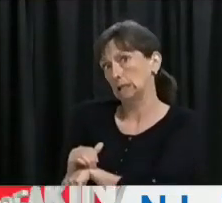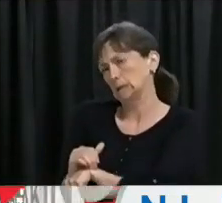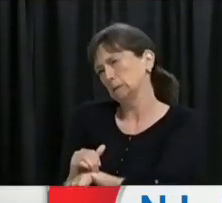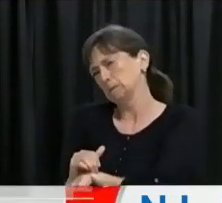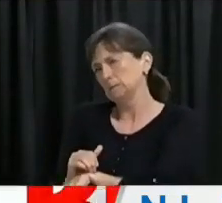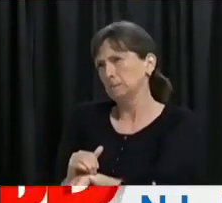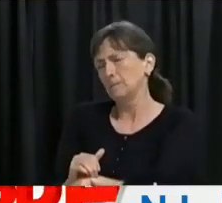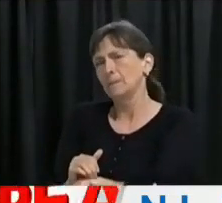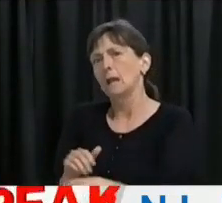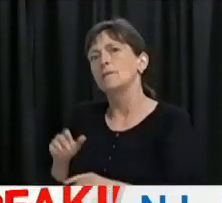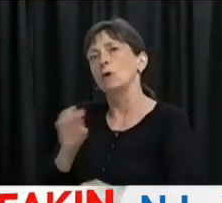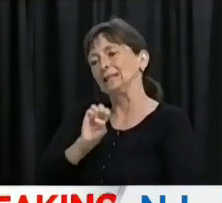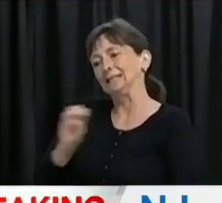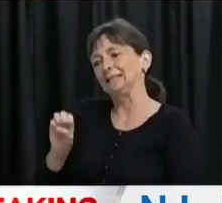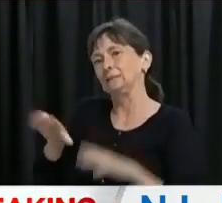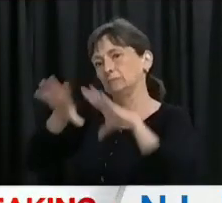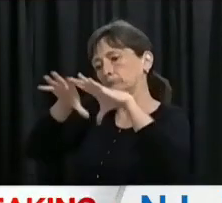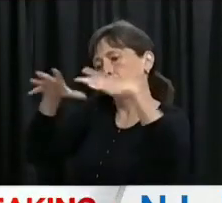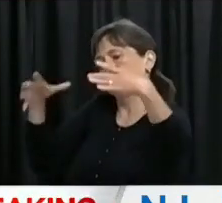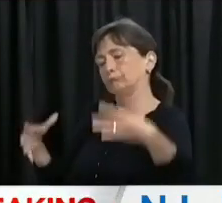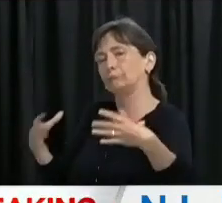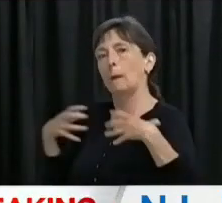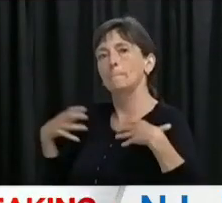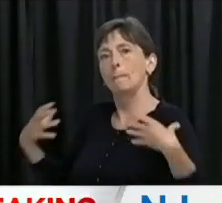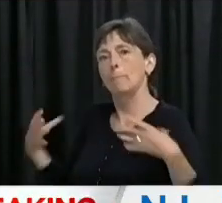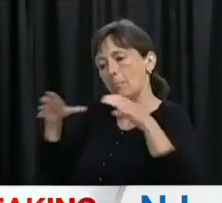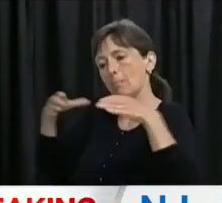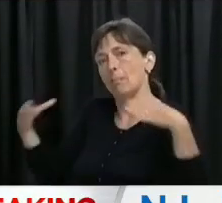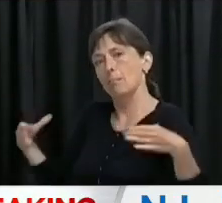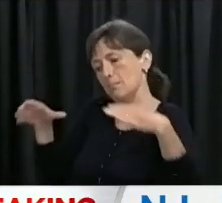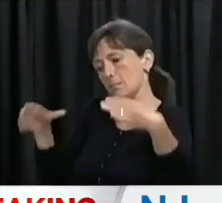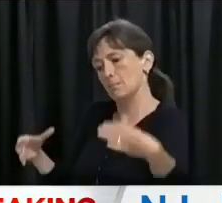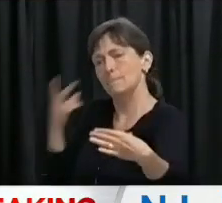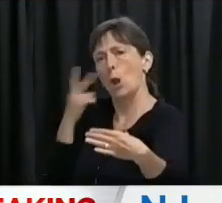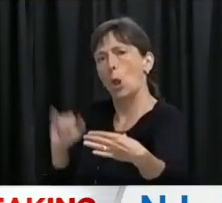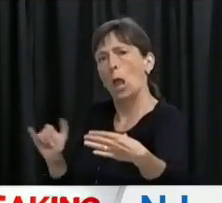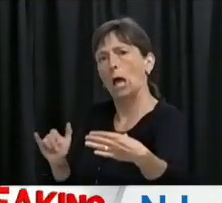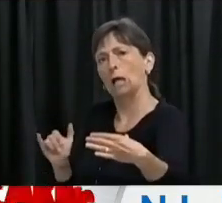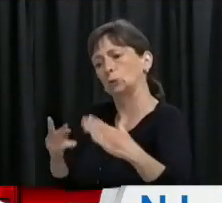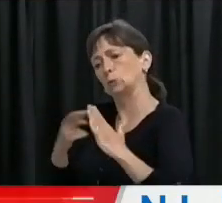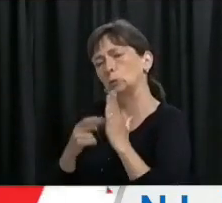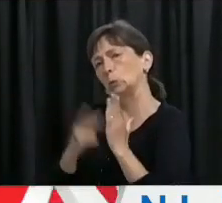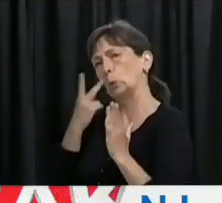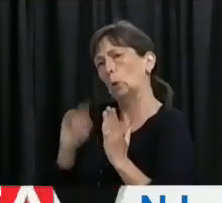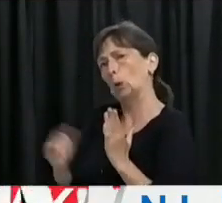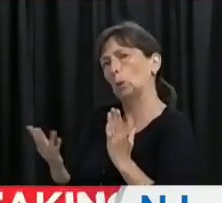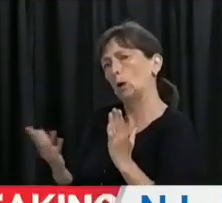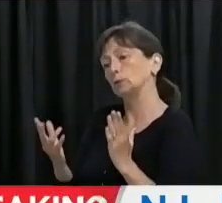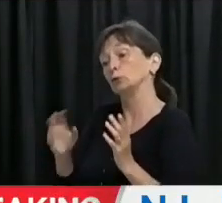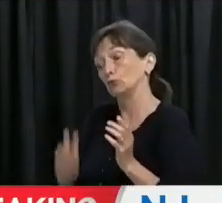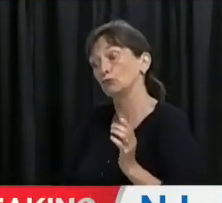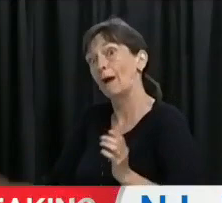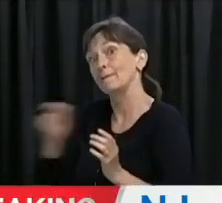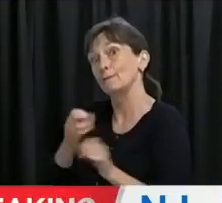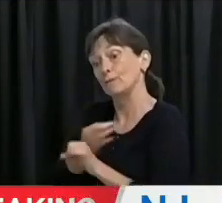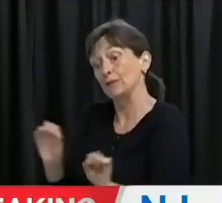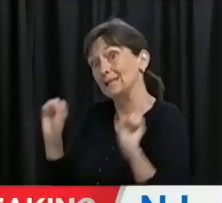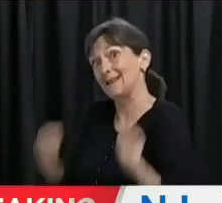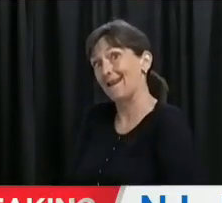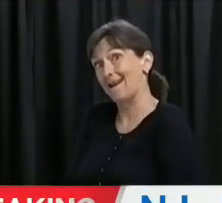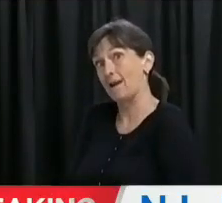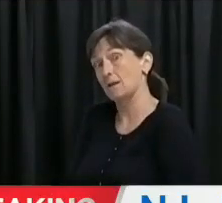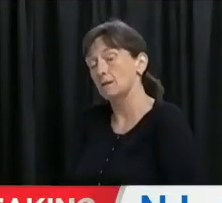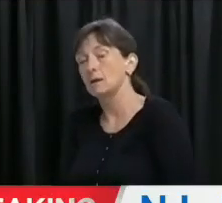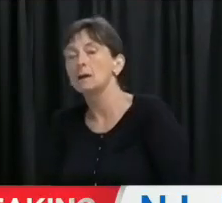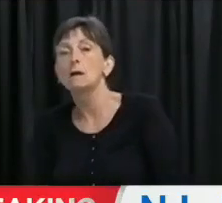Atlantic bubble would look like and what restrictions would be put in place. And over the last few days, public health officials have